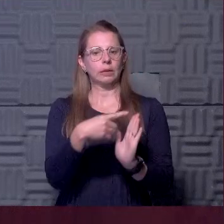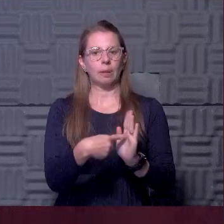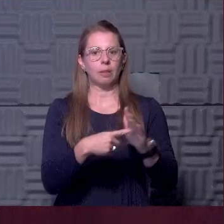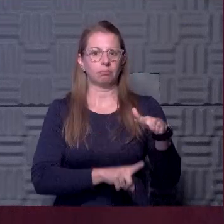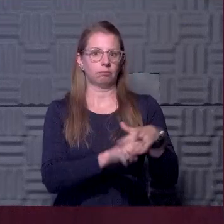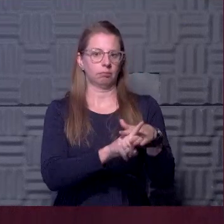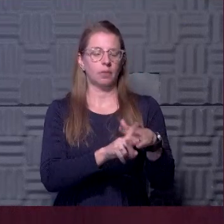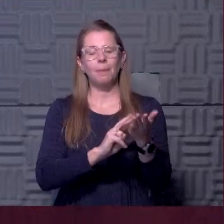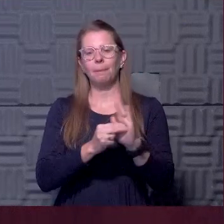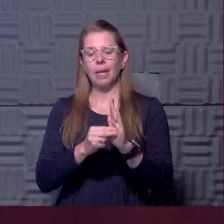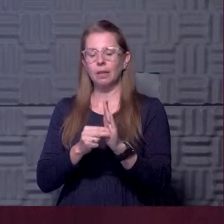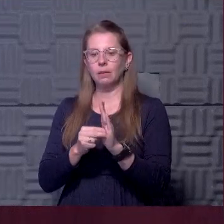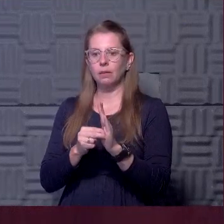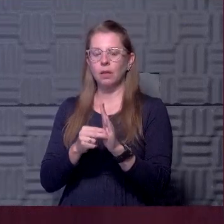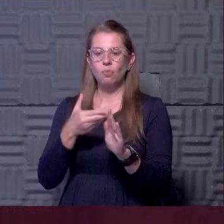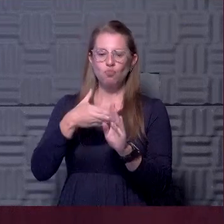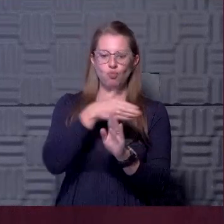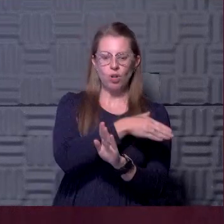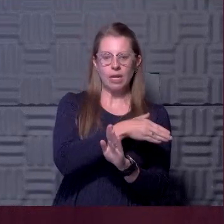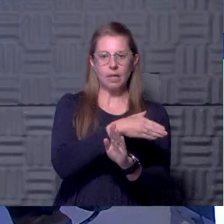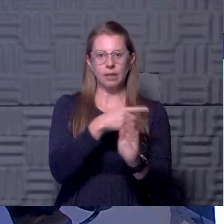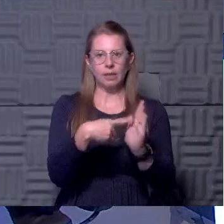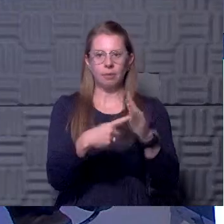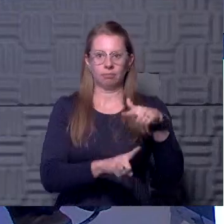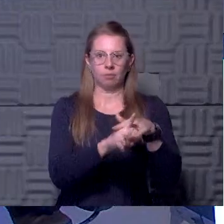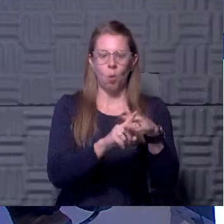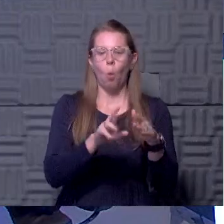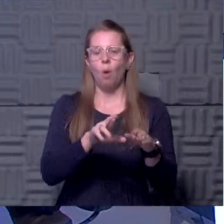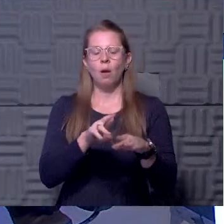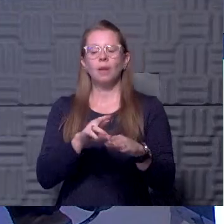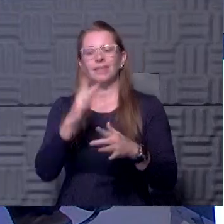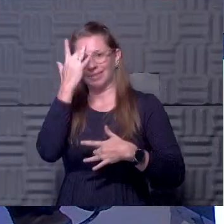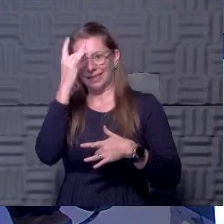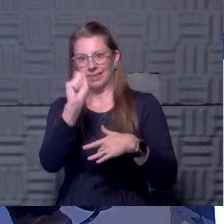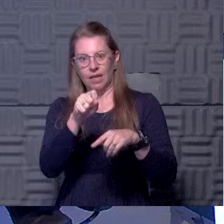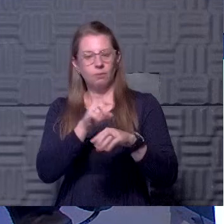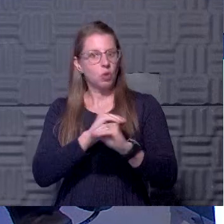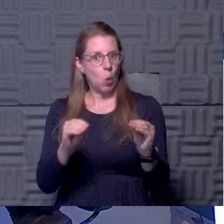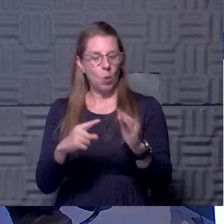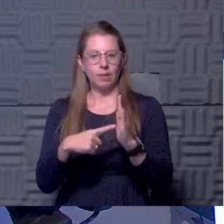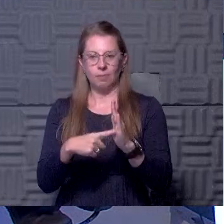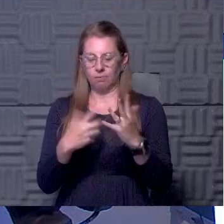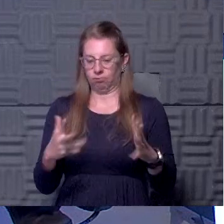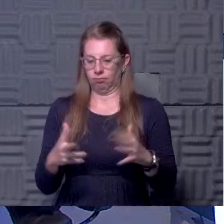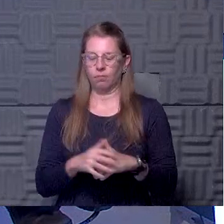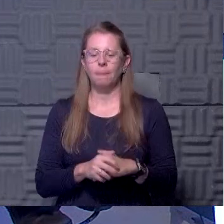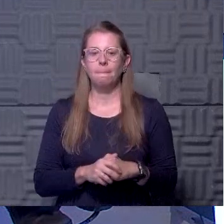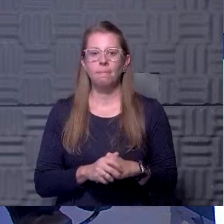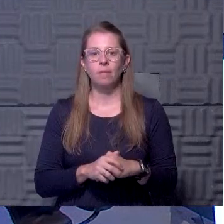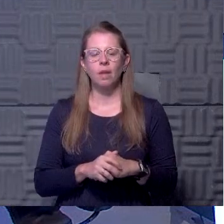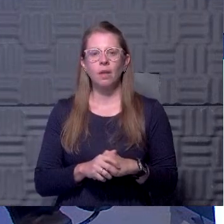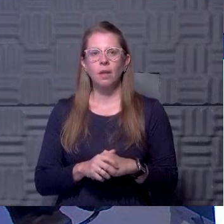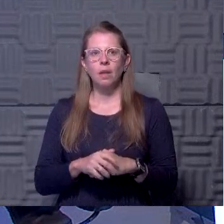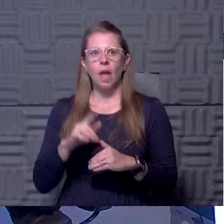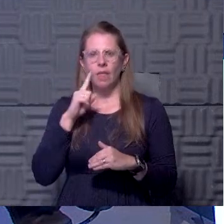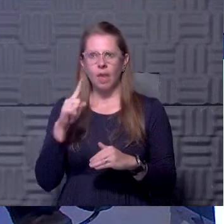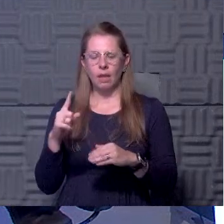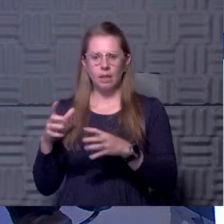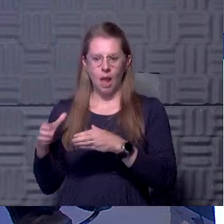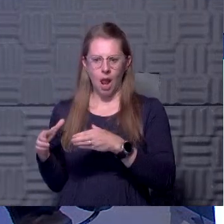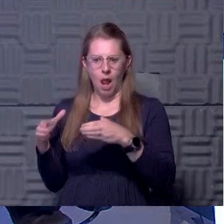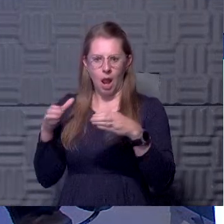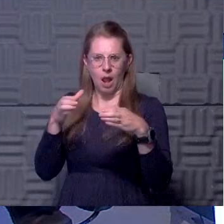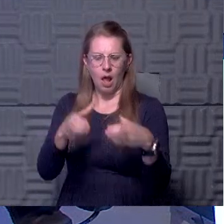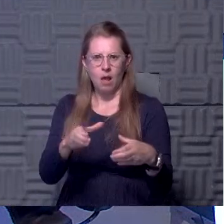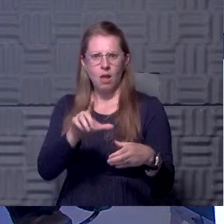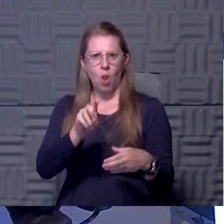again that asymptomatic, pre-symptomatic population. That's a big deal. We thought it was mass migration coming to Lawrence. I think that kind of made us all shiver